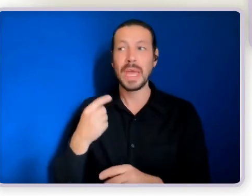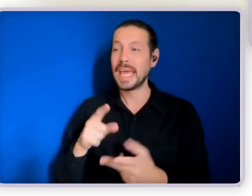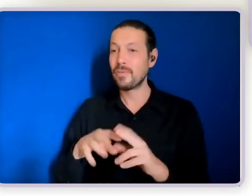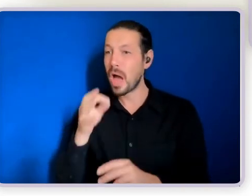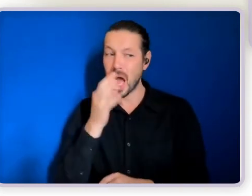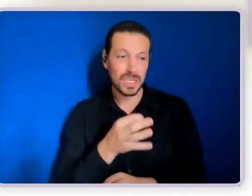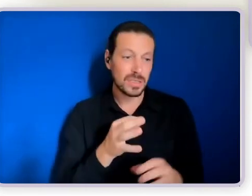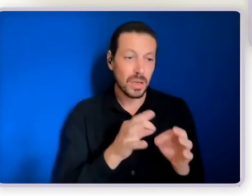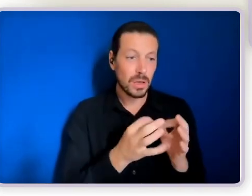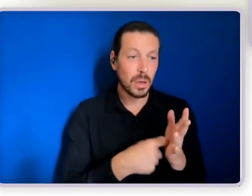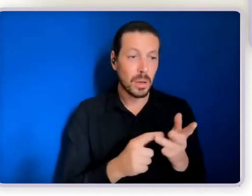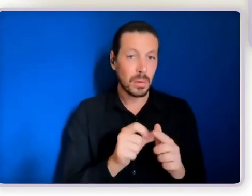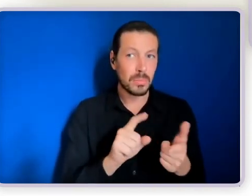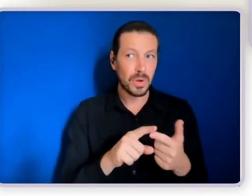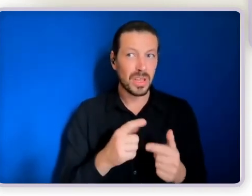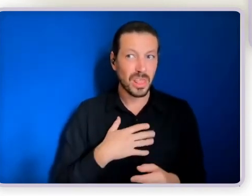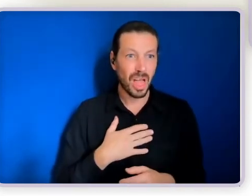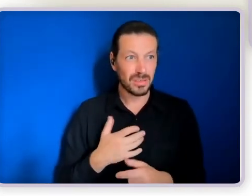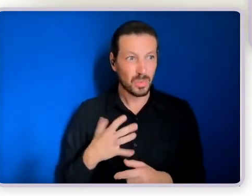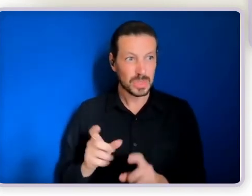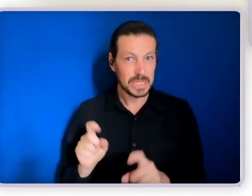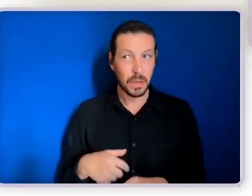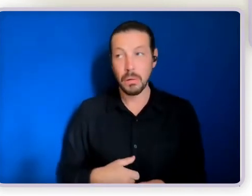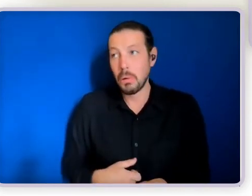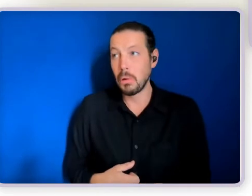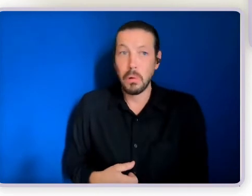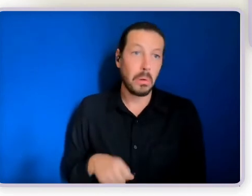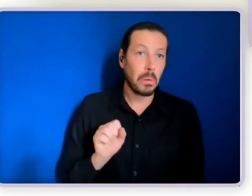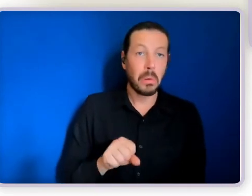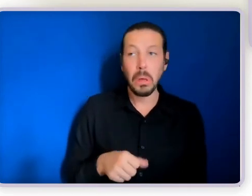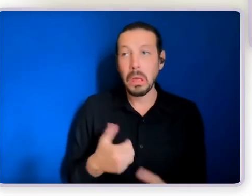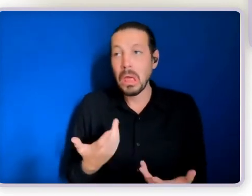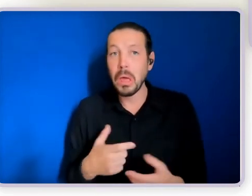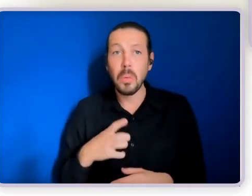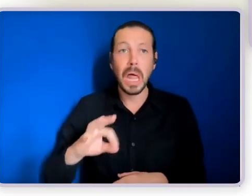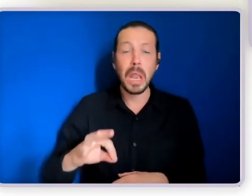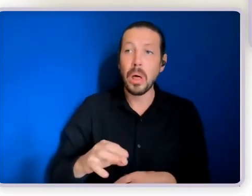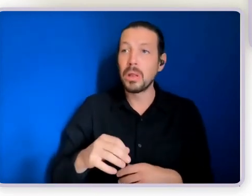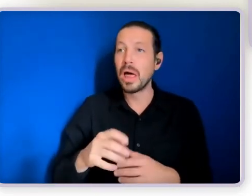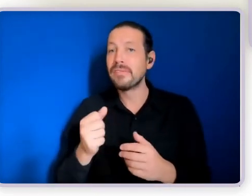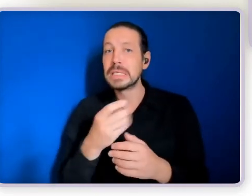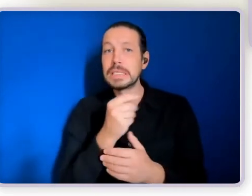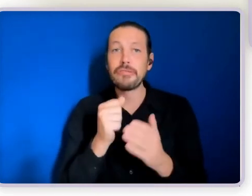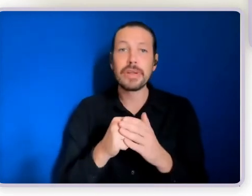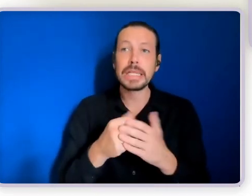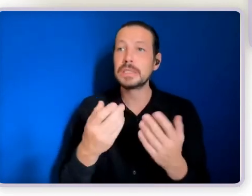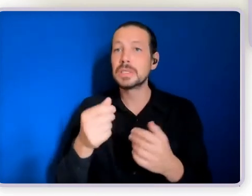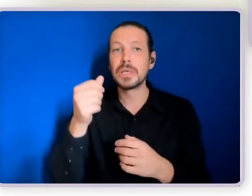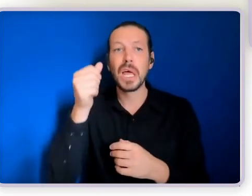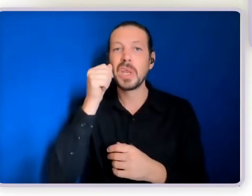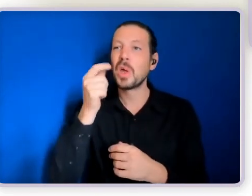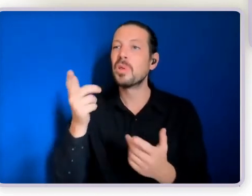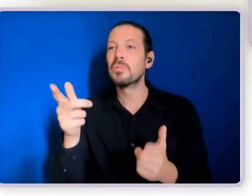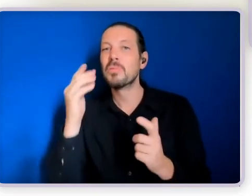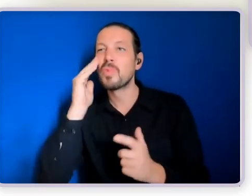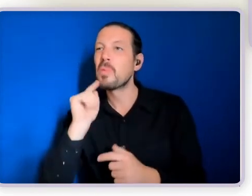he did I've got a couple friends or people I am friendly with and I know the woman who runs it it's all right I do a little bit of music but